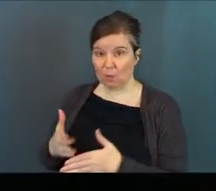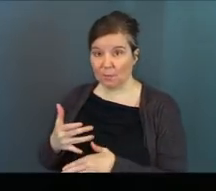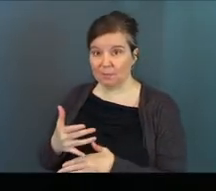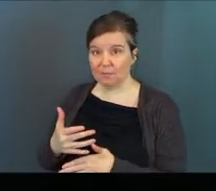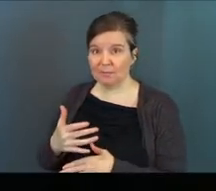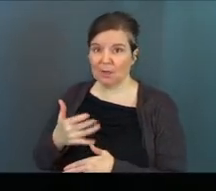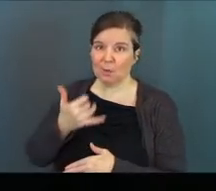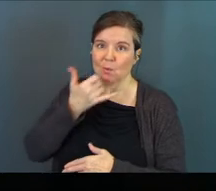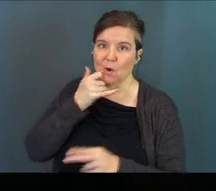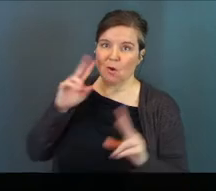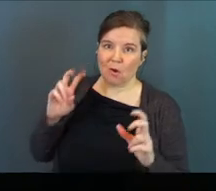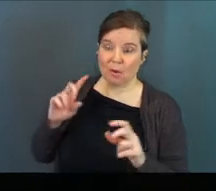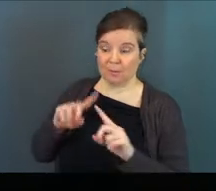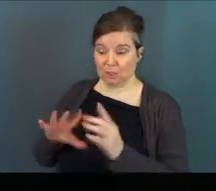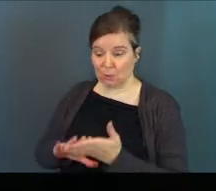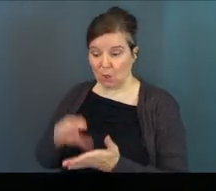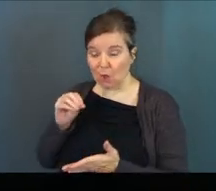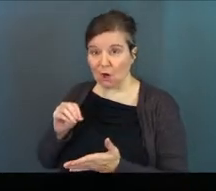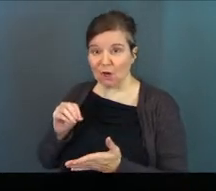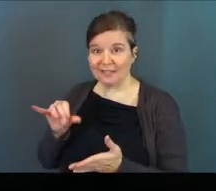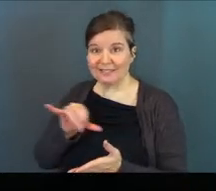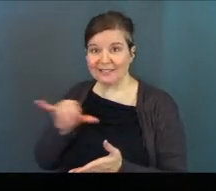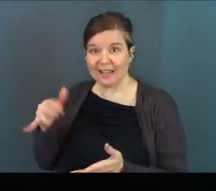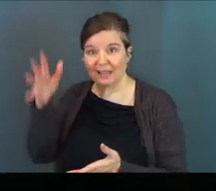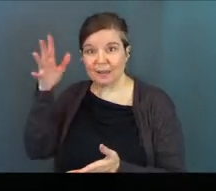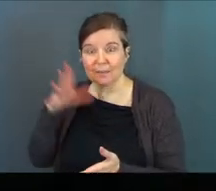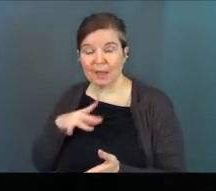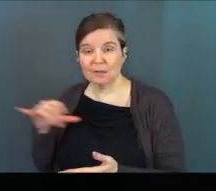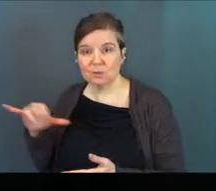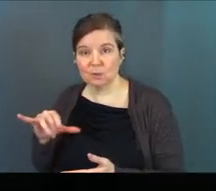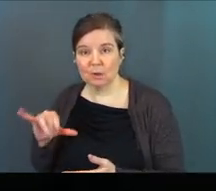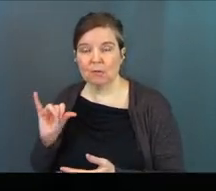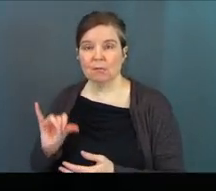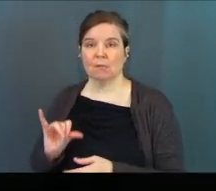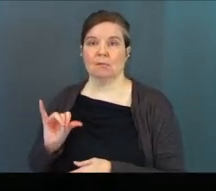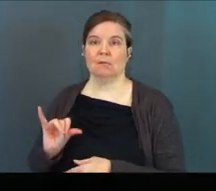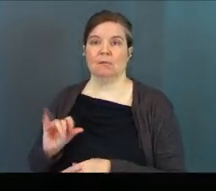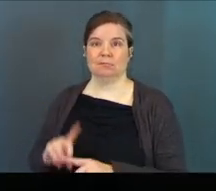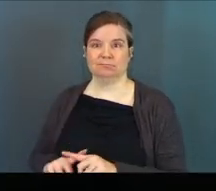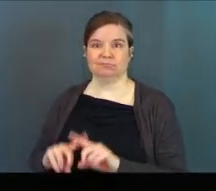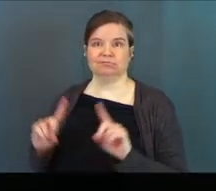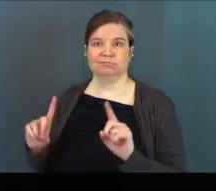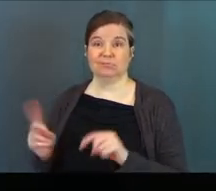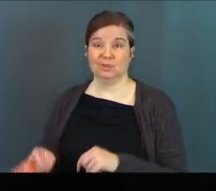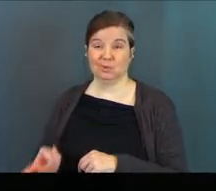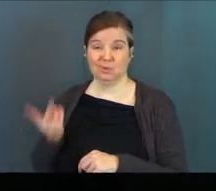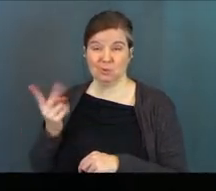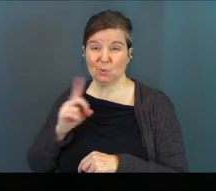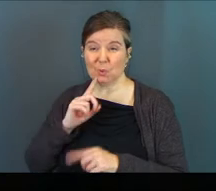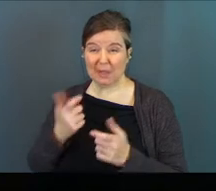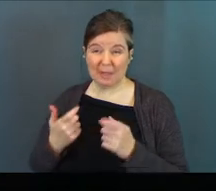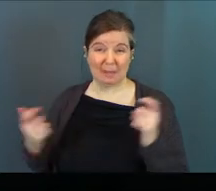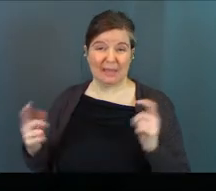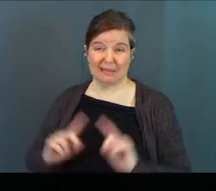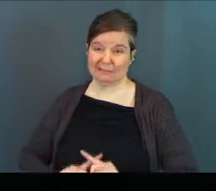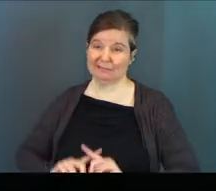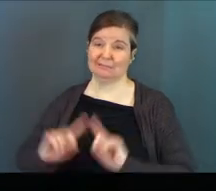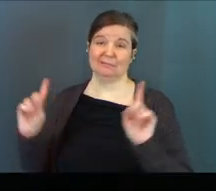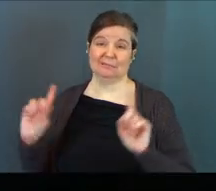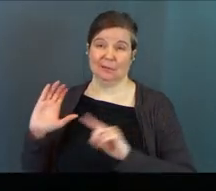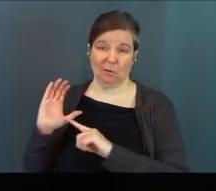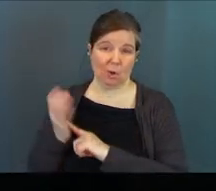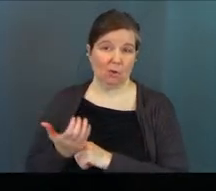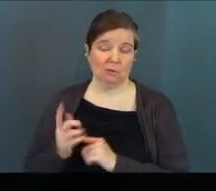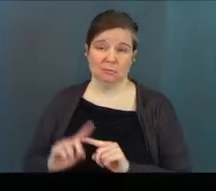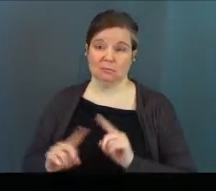room, but she was learning the way only a man was supposed to learn from a teacher. Two really big, like,